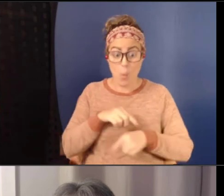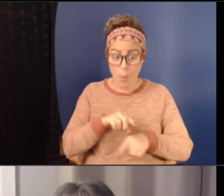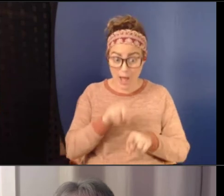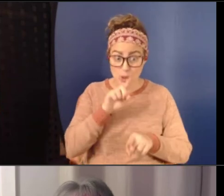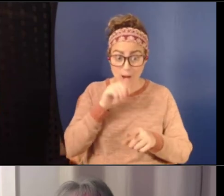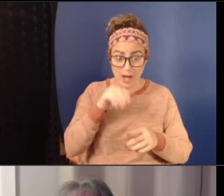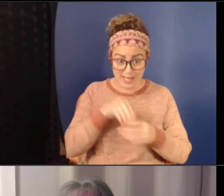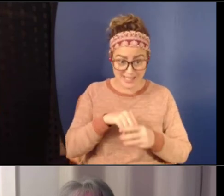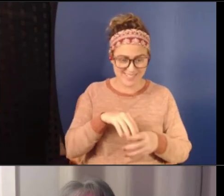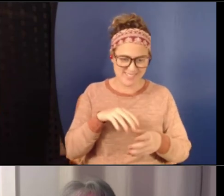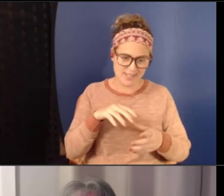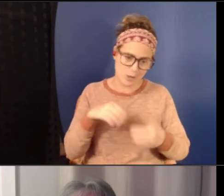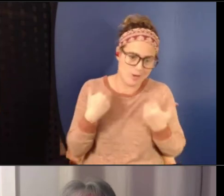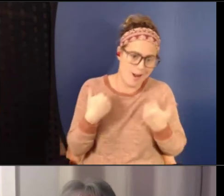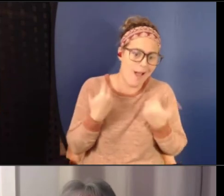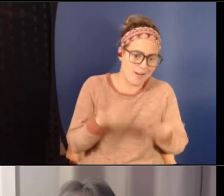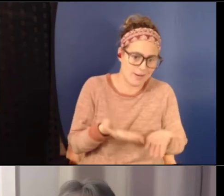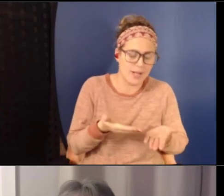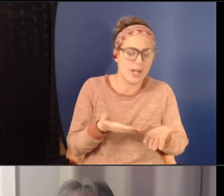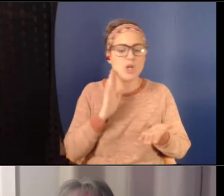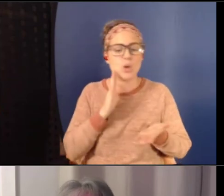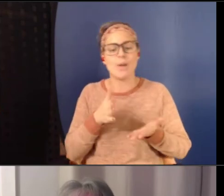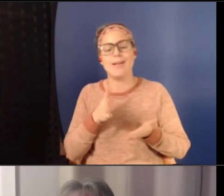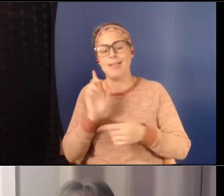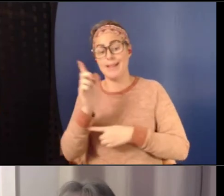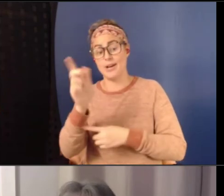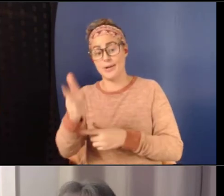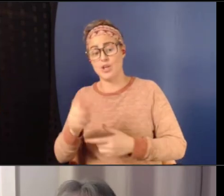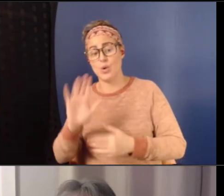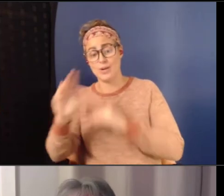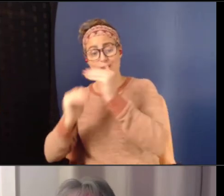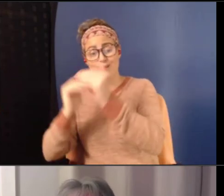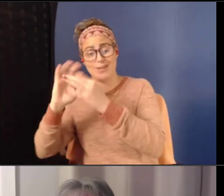then be both a perpetrator and victim in your adult relationships.